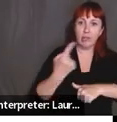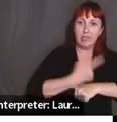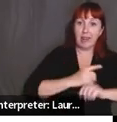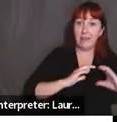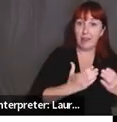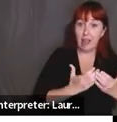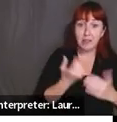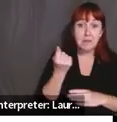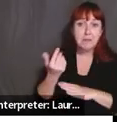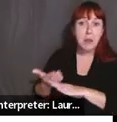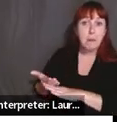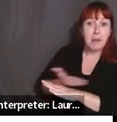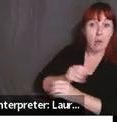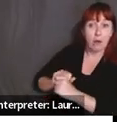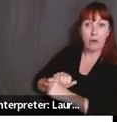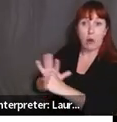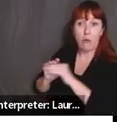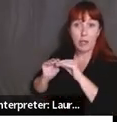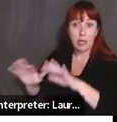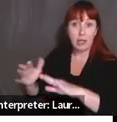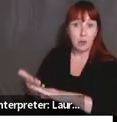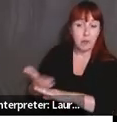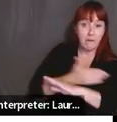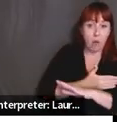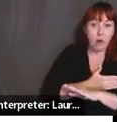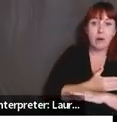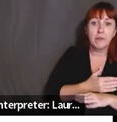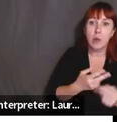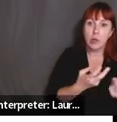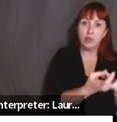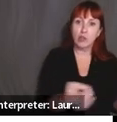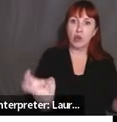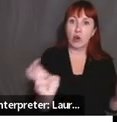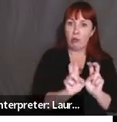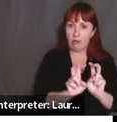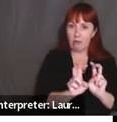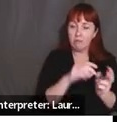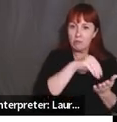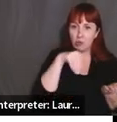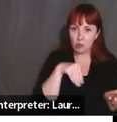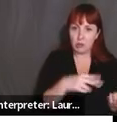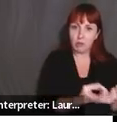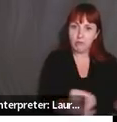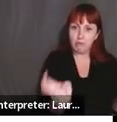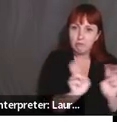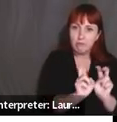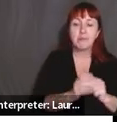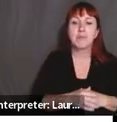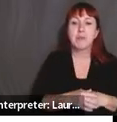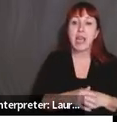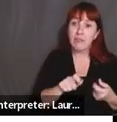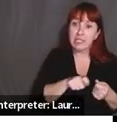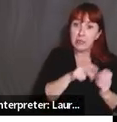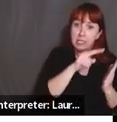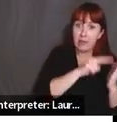I am sure I used to have students be in a circle and what I do is when I have a certain reading, I will